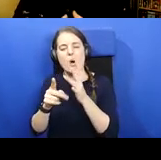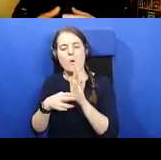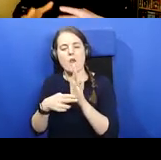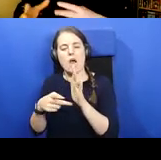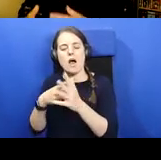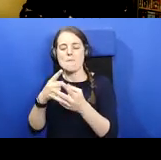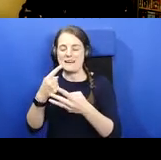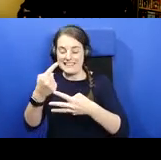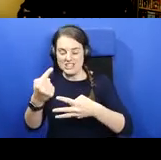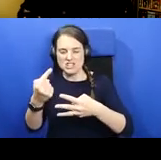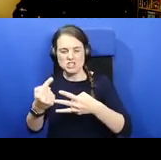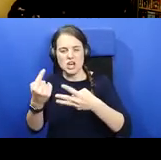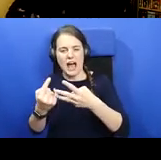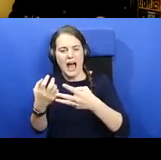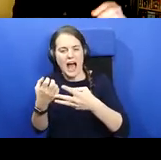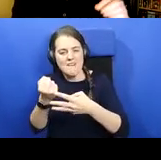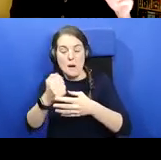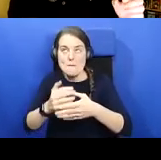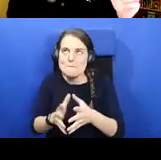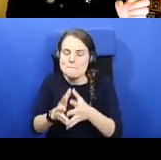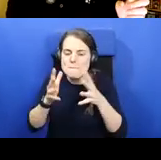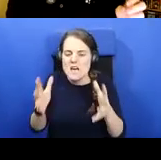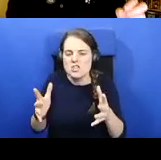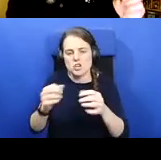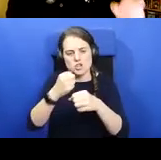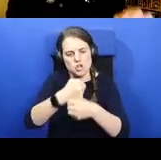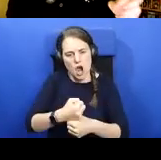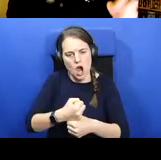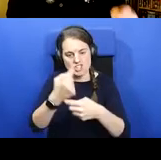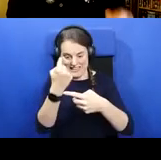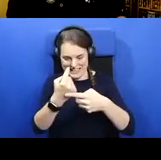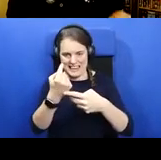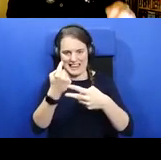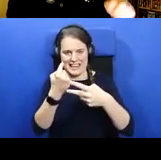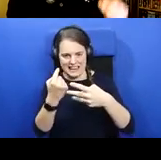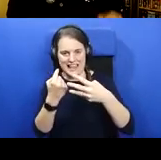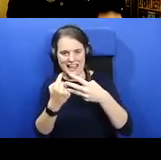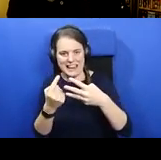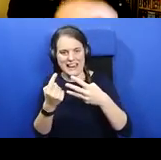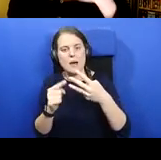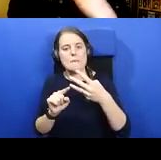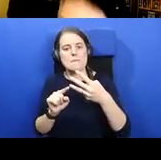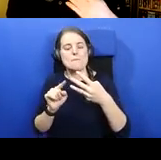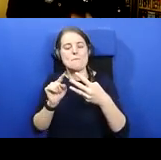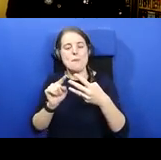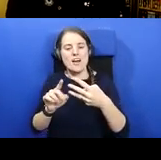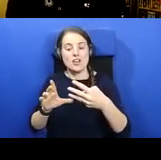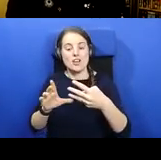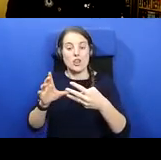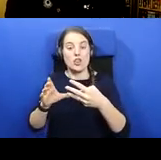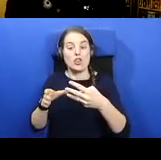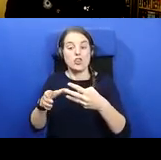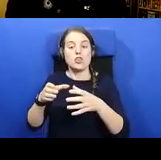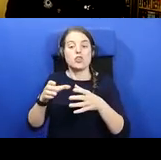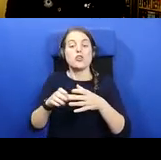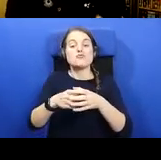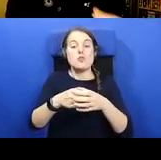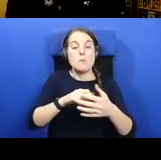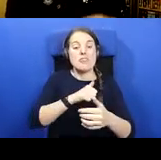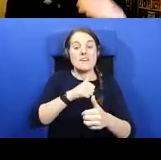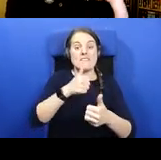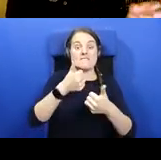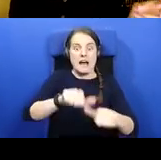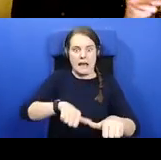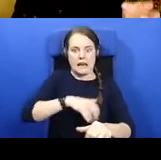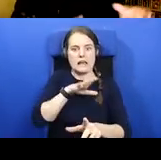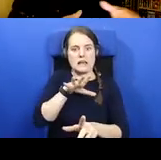church associated with it. And then the church, which is linked with the group that finally dominate the kingship of Dahlria